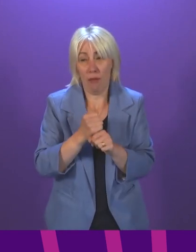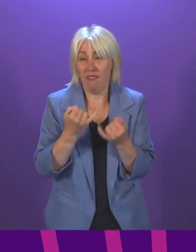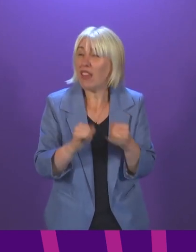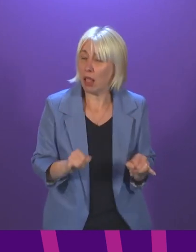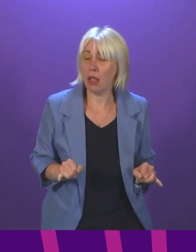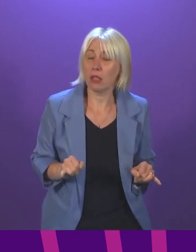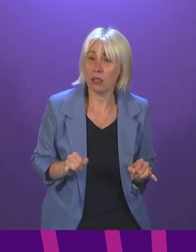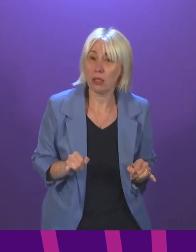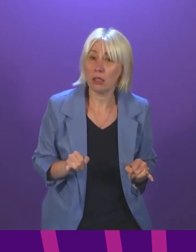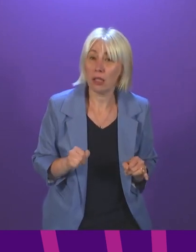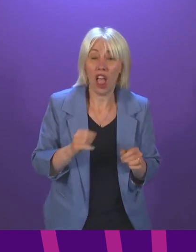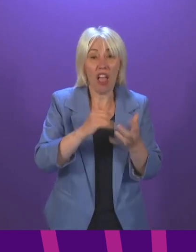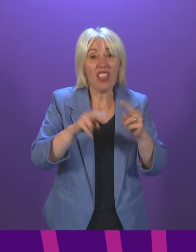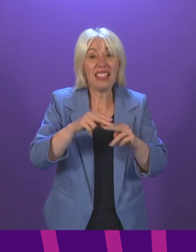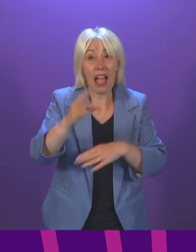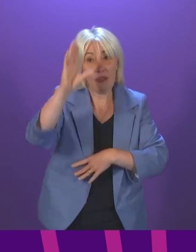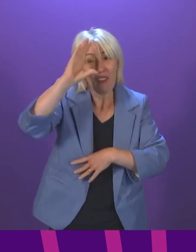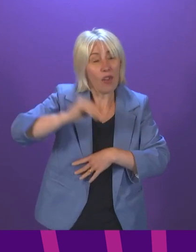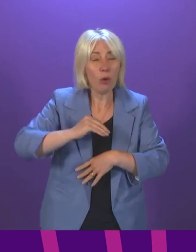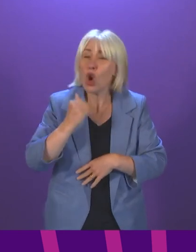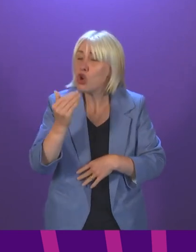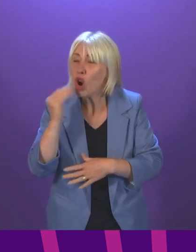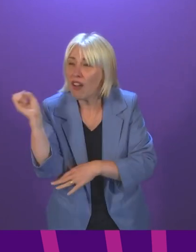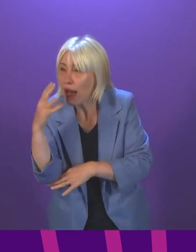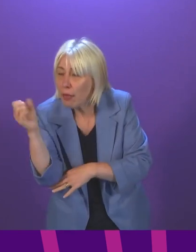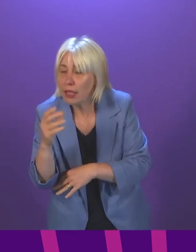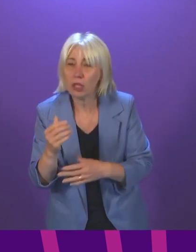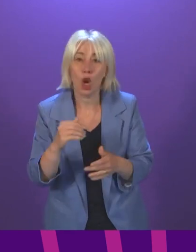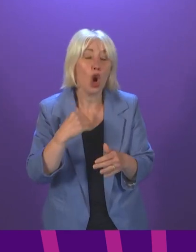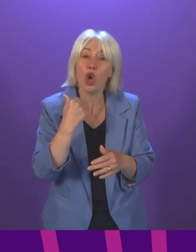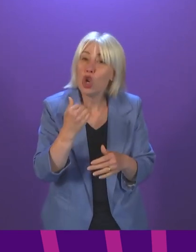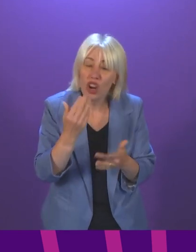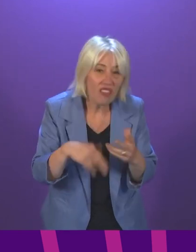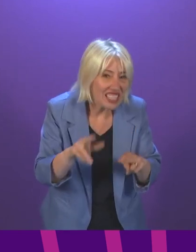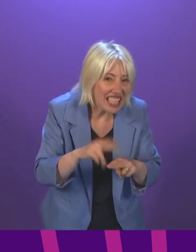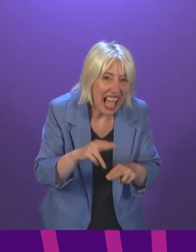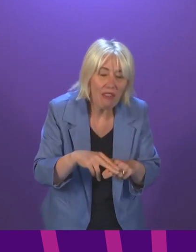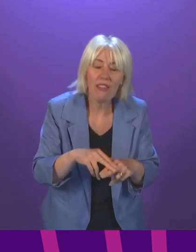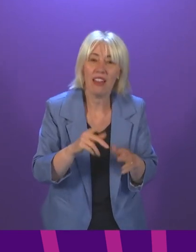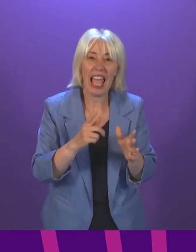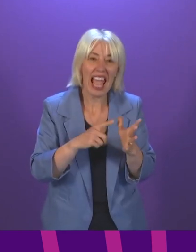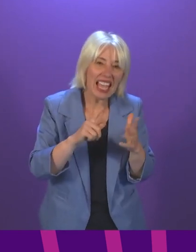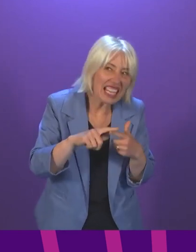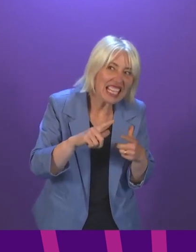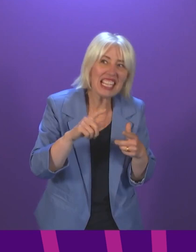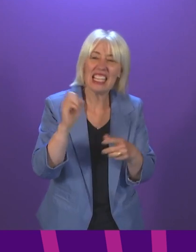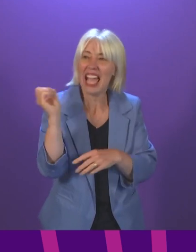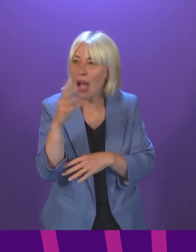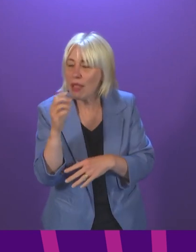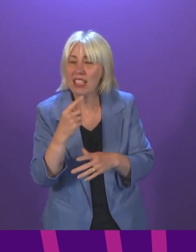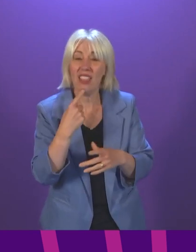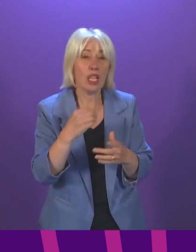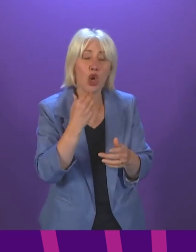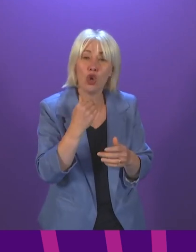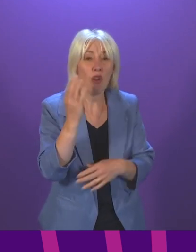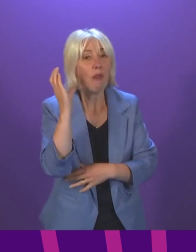They are telling us there are not enough ambulances. They are telling us there are not enough staff in the ambulance service or at A&E. They are telling us there are not enough beds